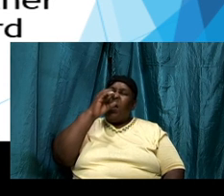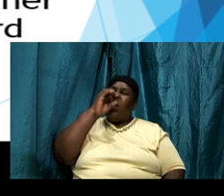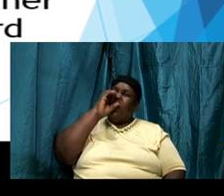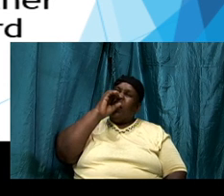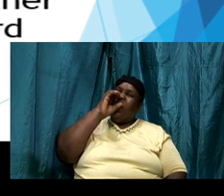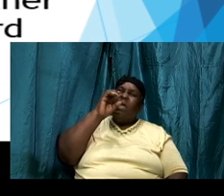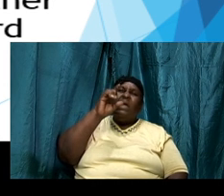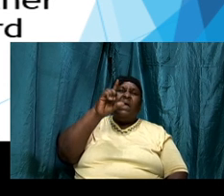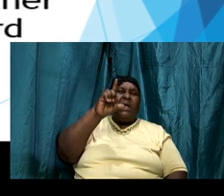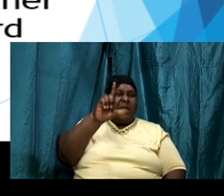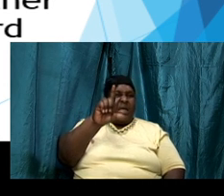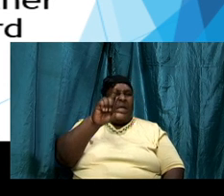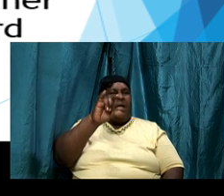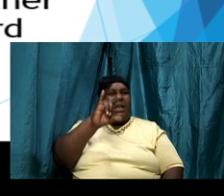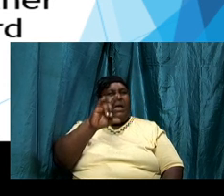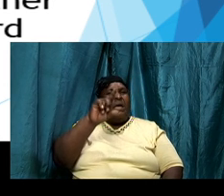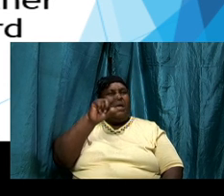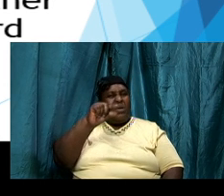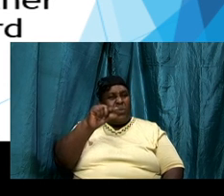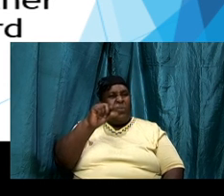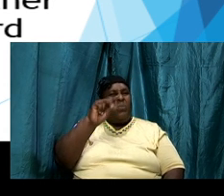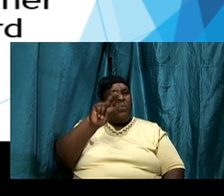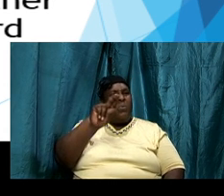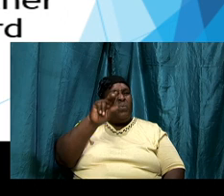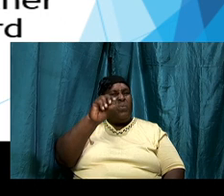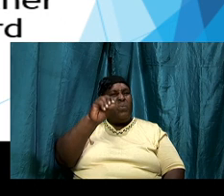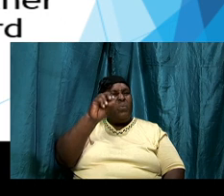and for Bailey's rum cream again